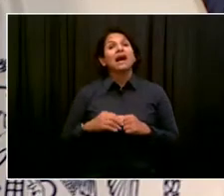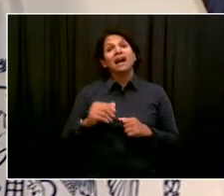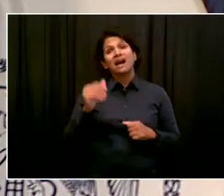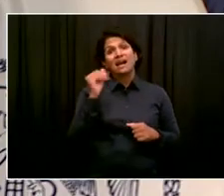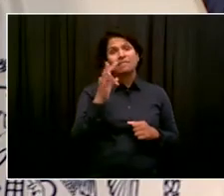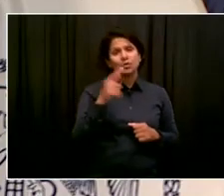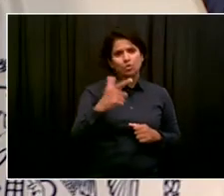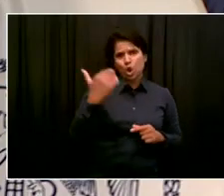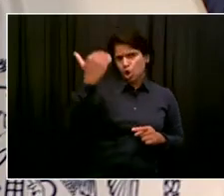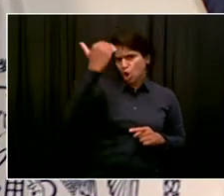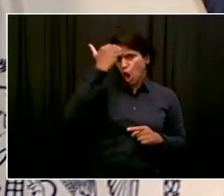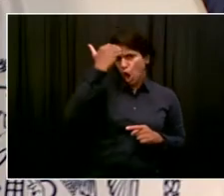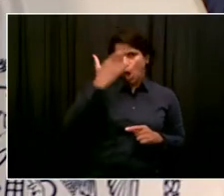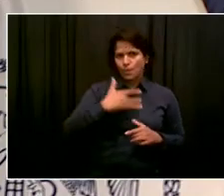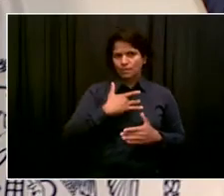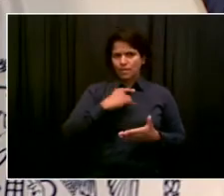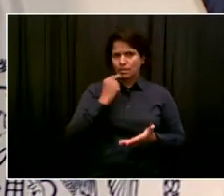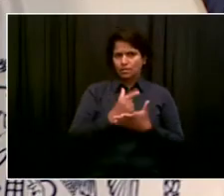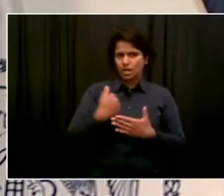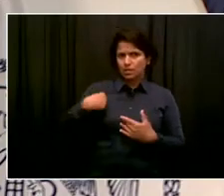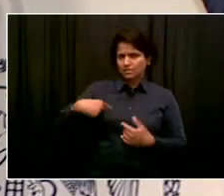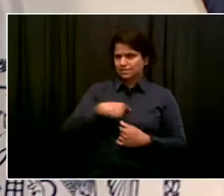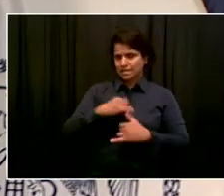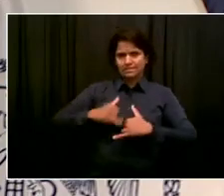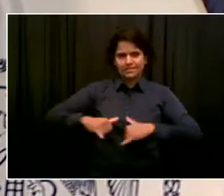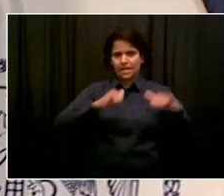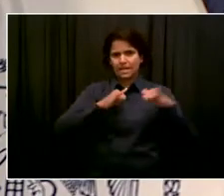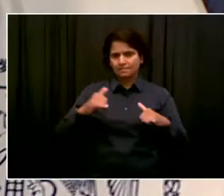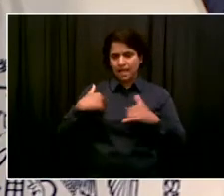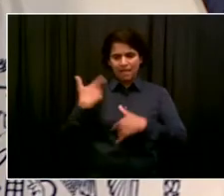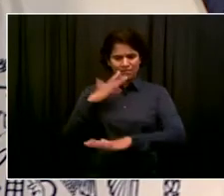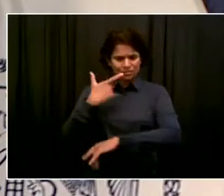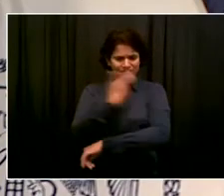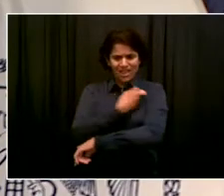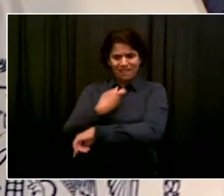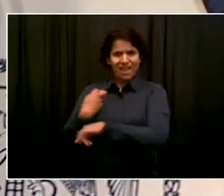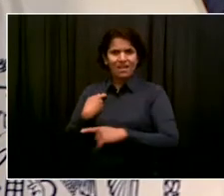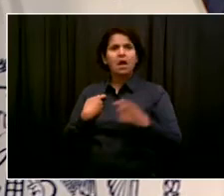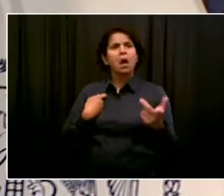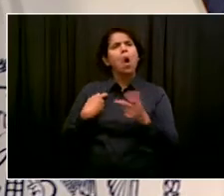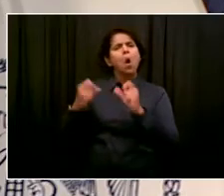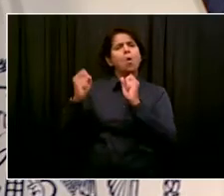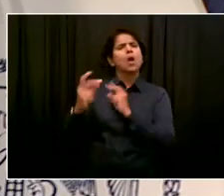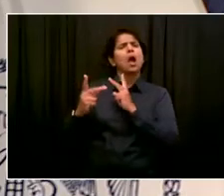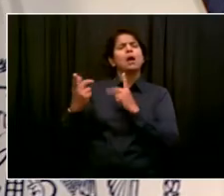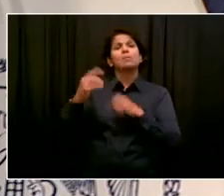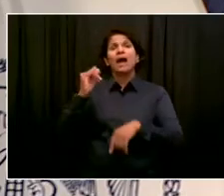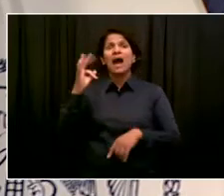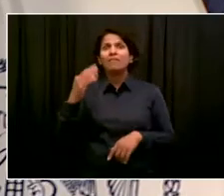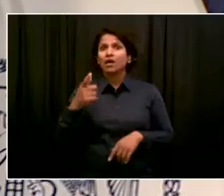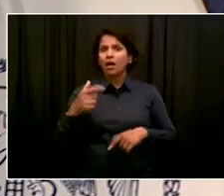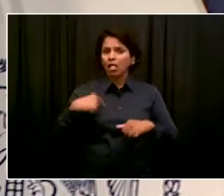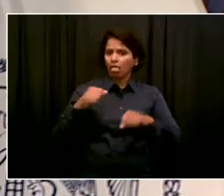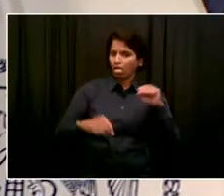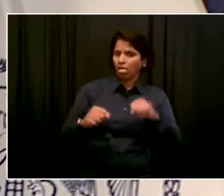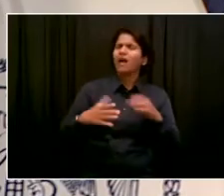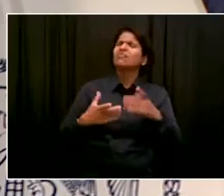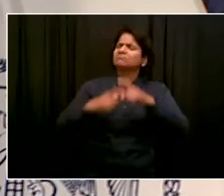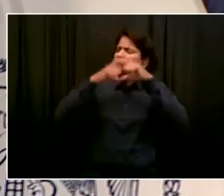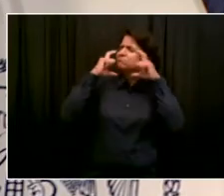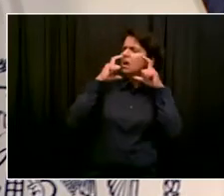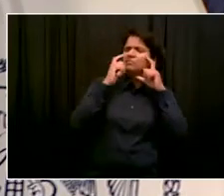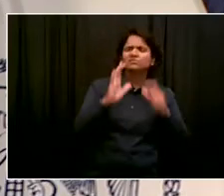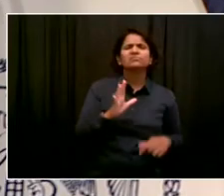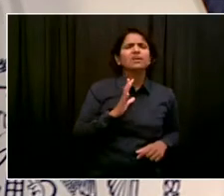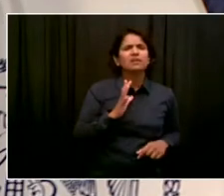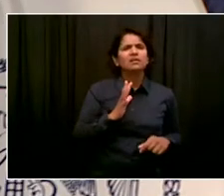So vaccinated people around fully vaccinated people, that's where it's an easier situation. But if you're not sure, and that's going to be many cases, we